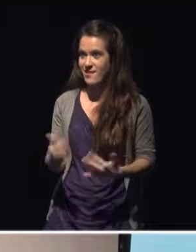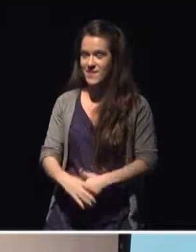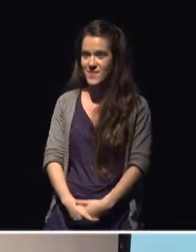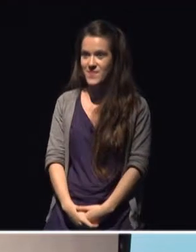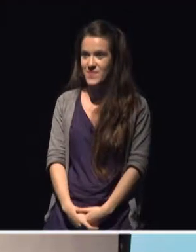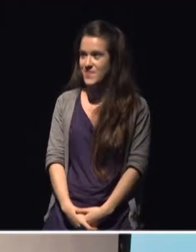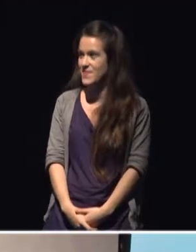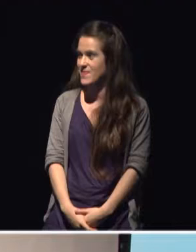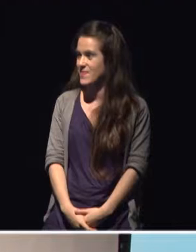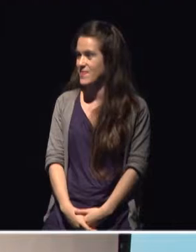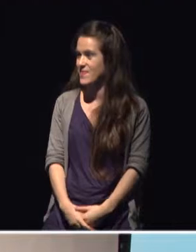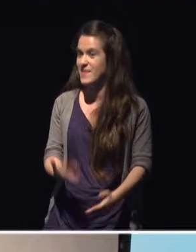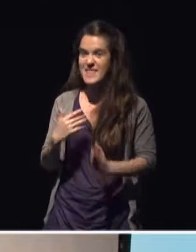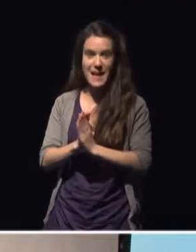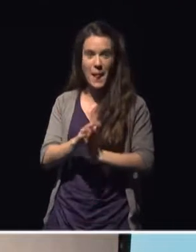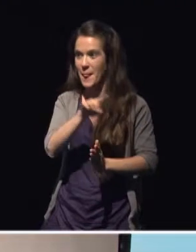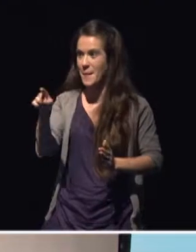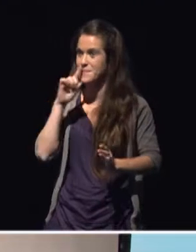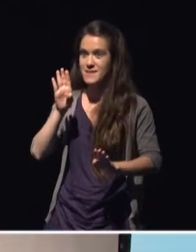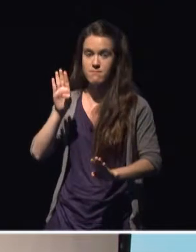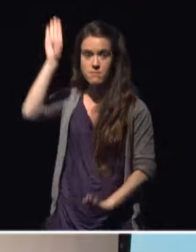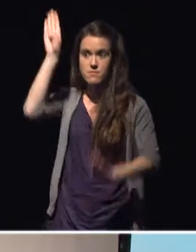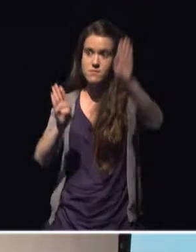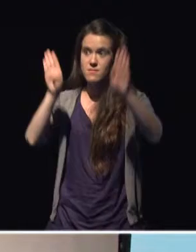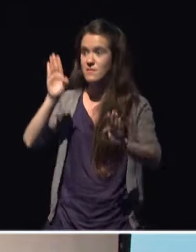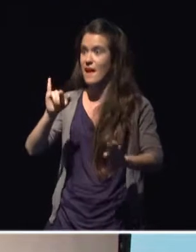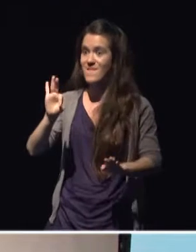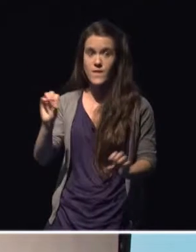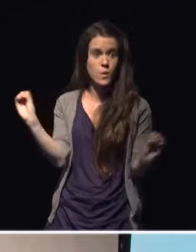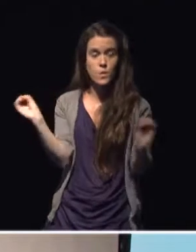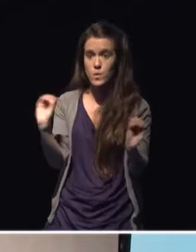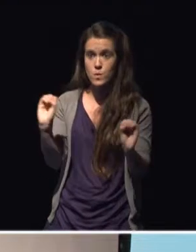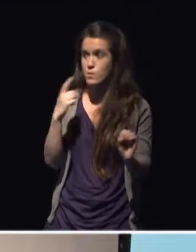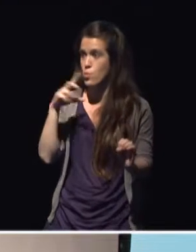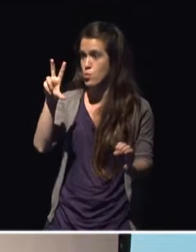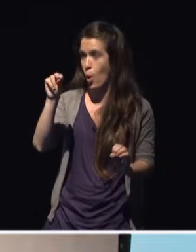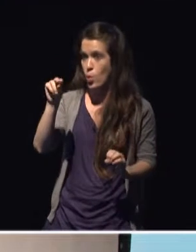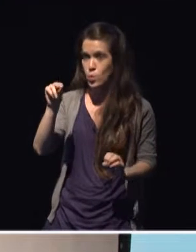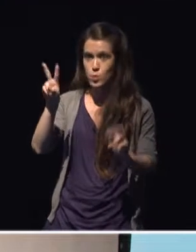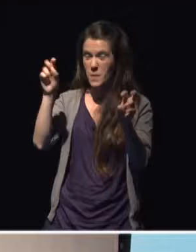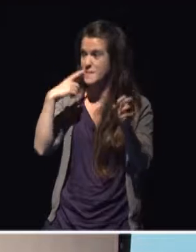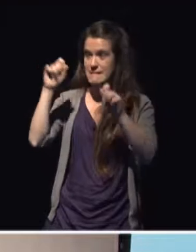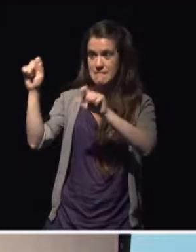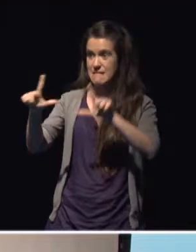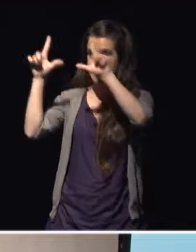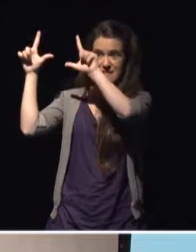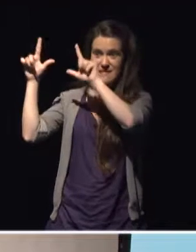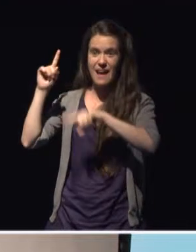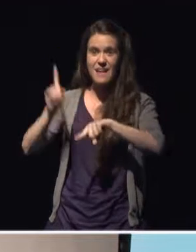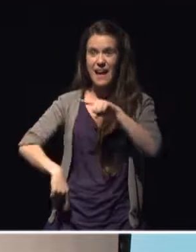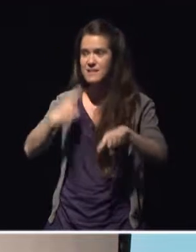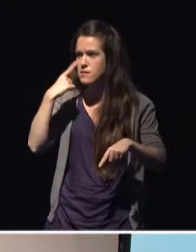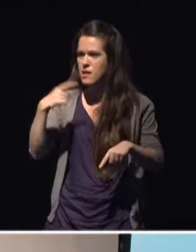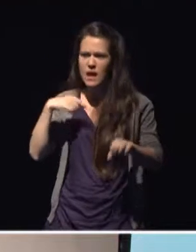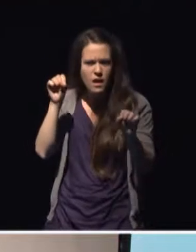will ask the audience to raise your hands if they say no because we are not seeing the response on the screen it's zero can